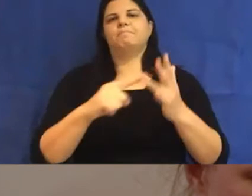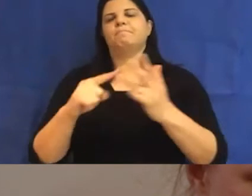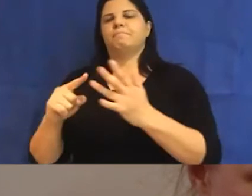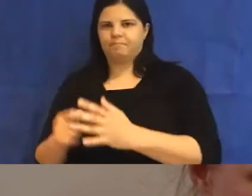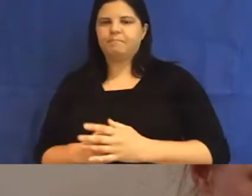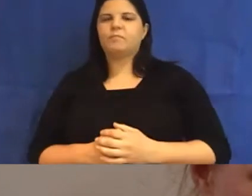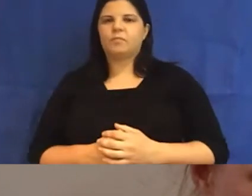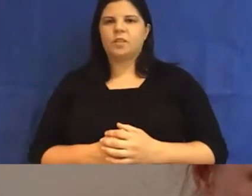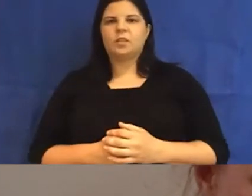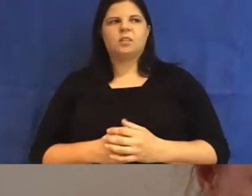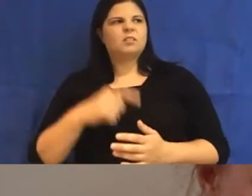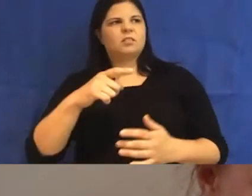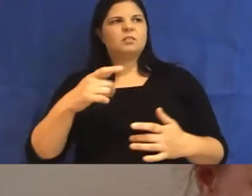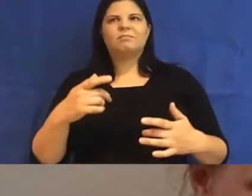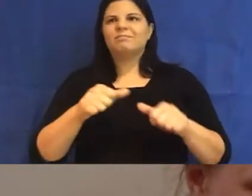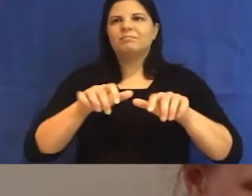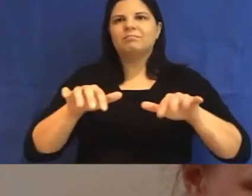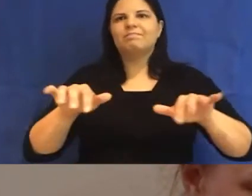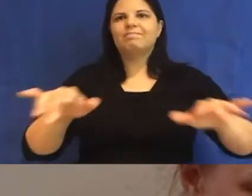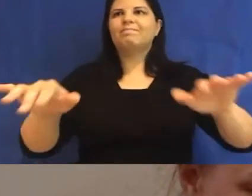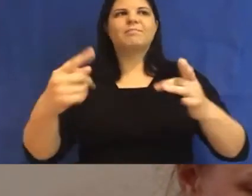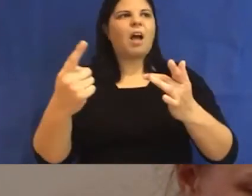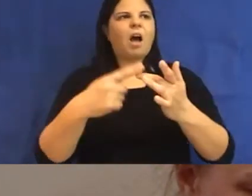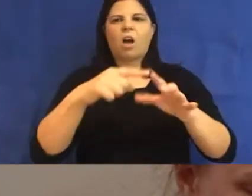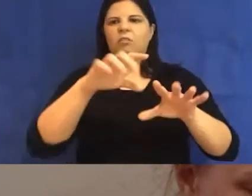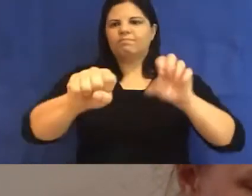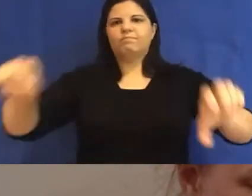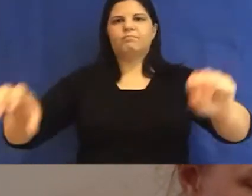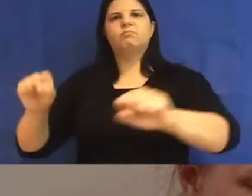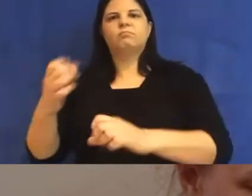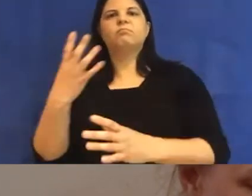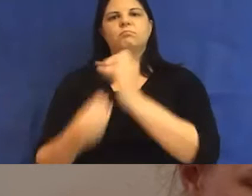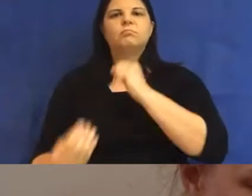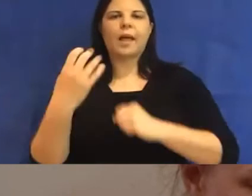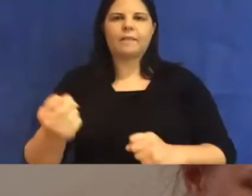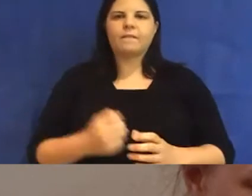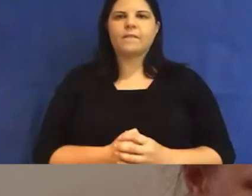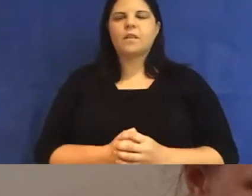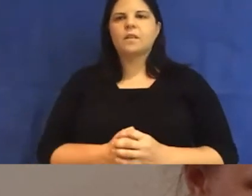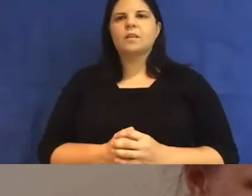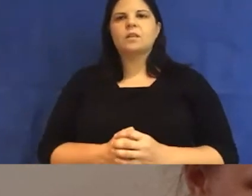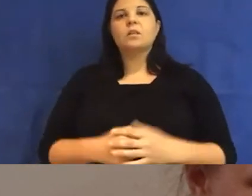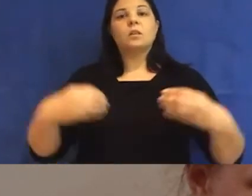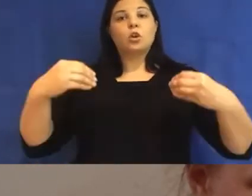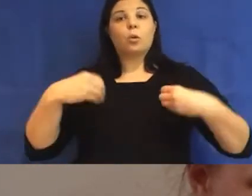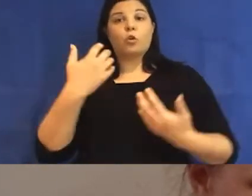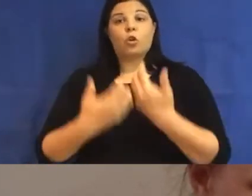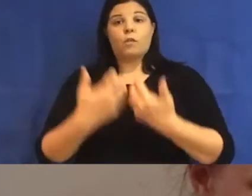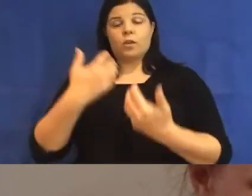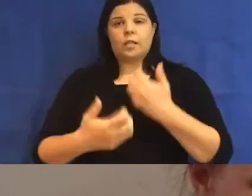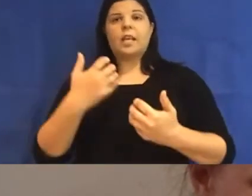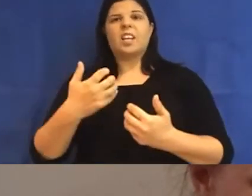Indebtedness spreads, ensnares us in other collectives. In the corporate university on stolen land, there are a lot of